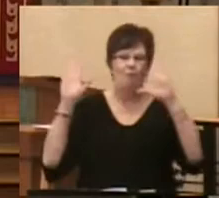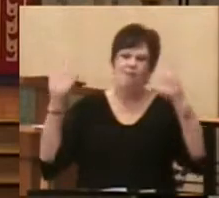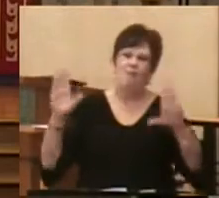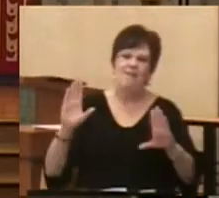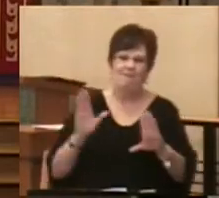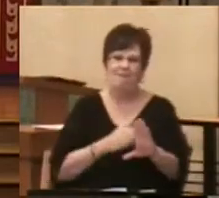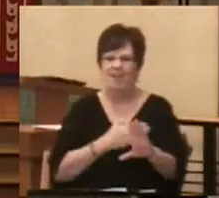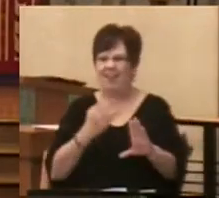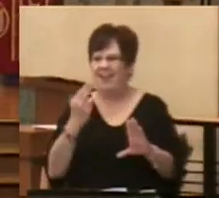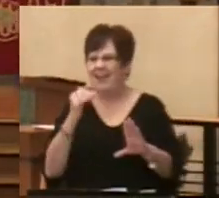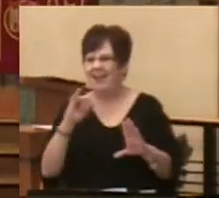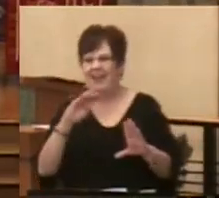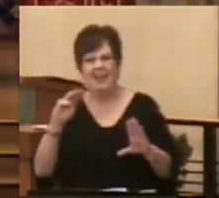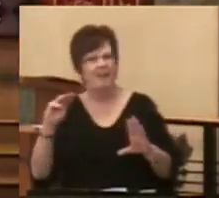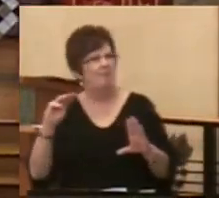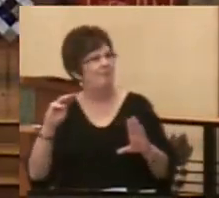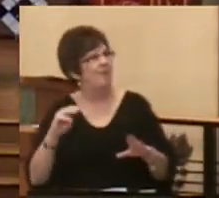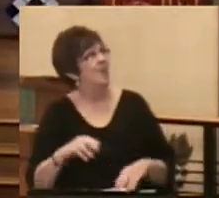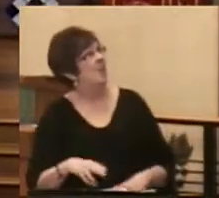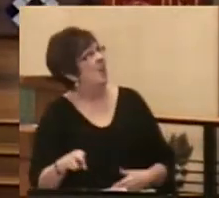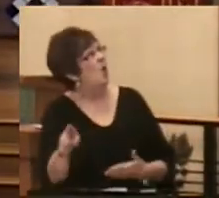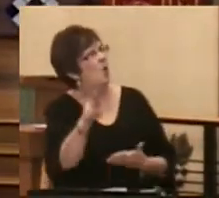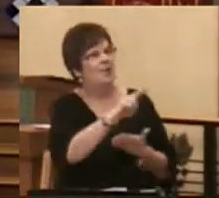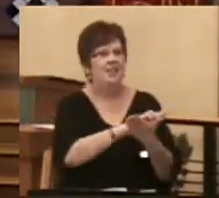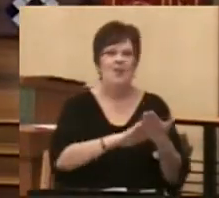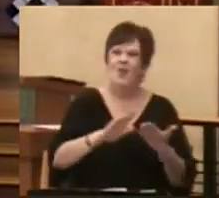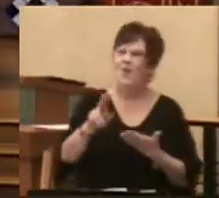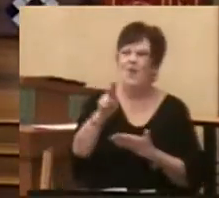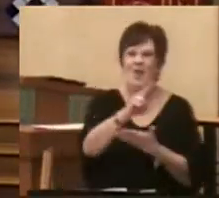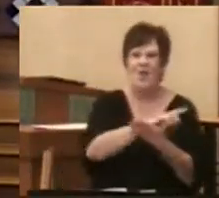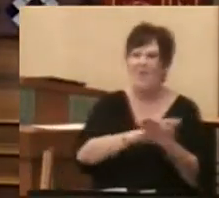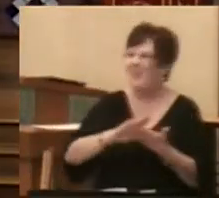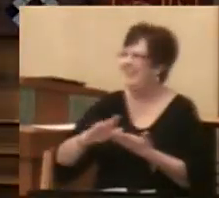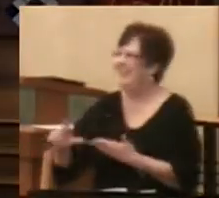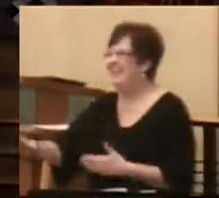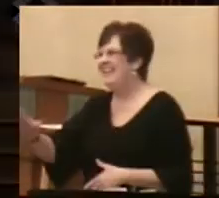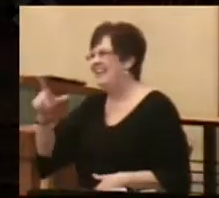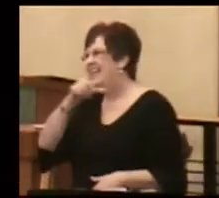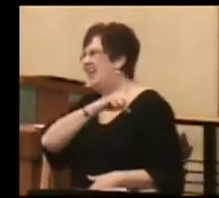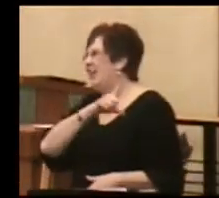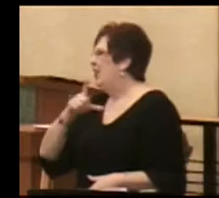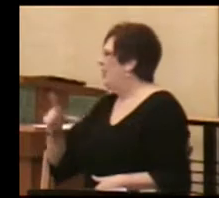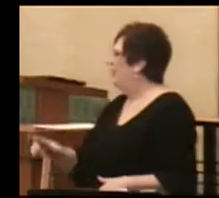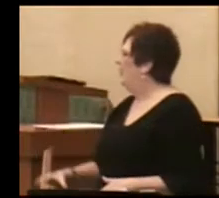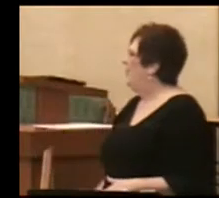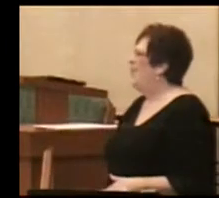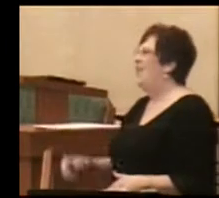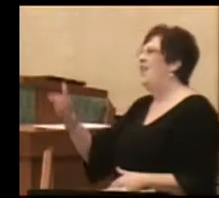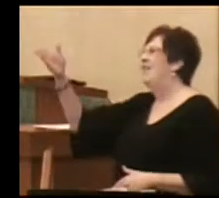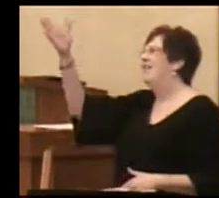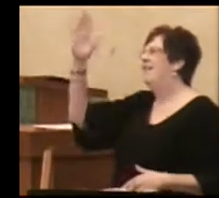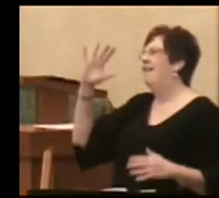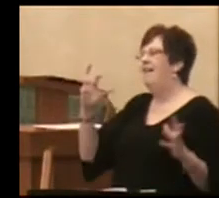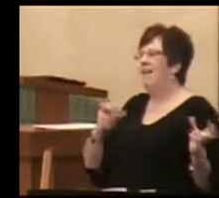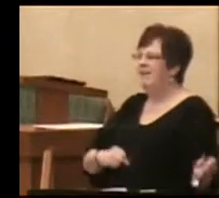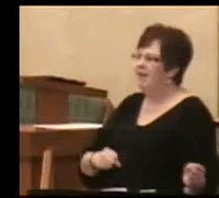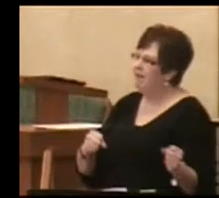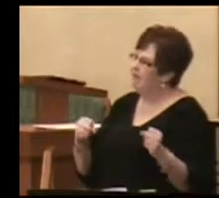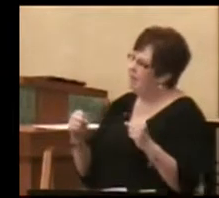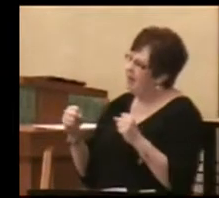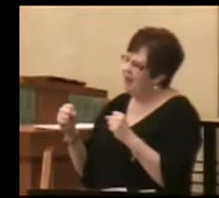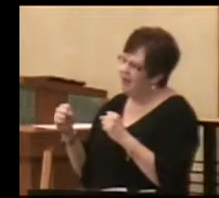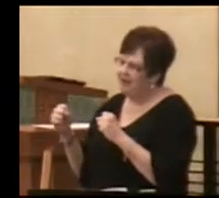Holy, holy, holy, holy, holy, God